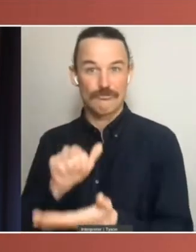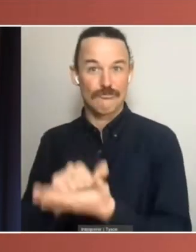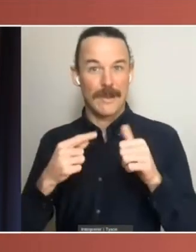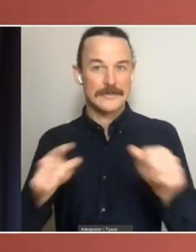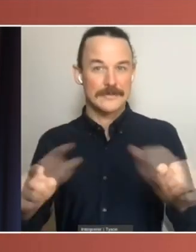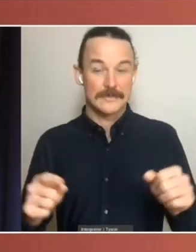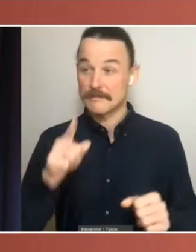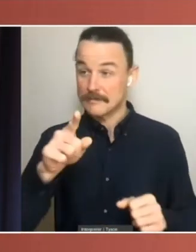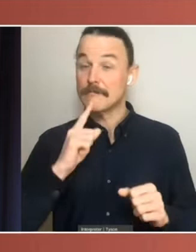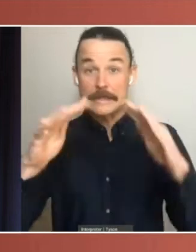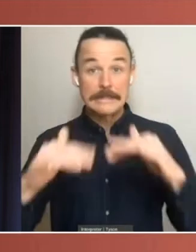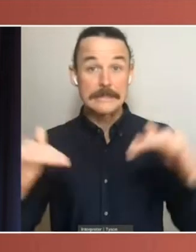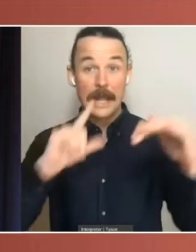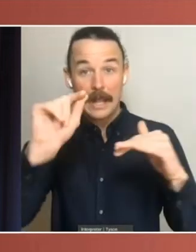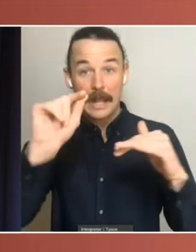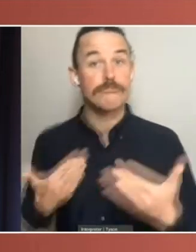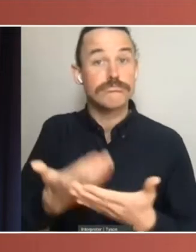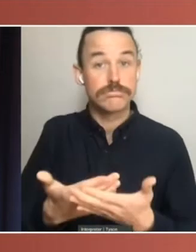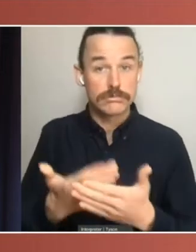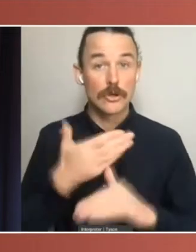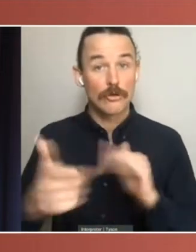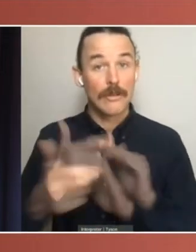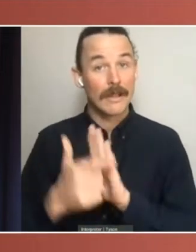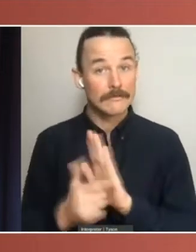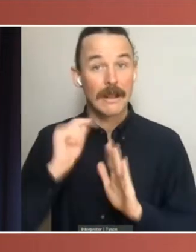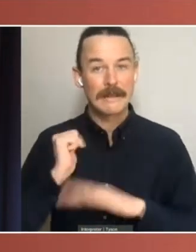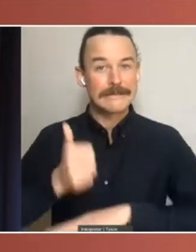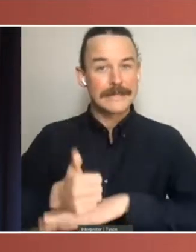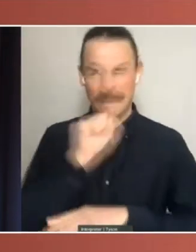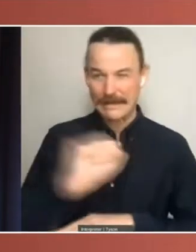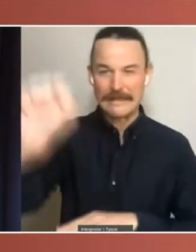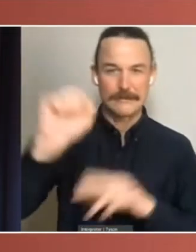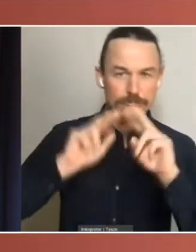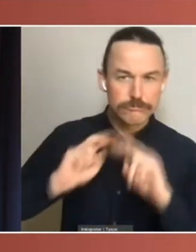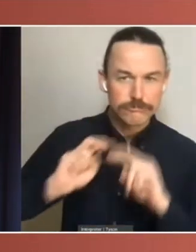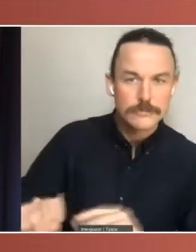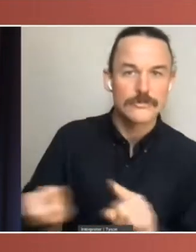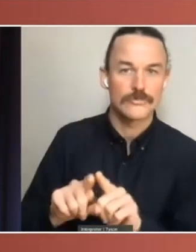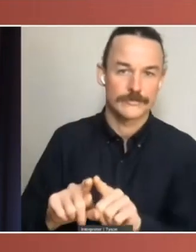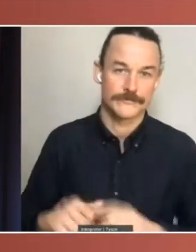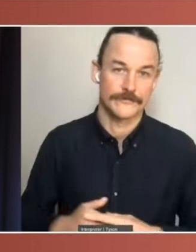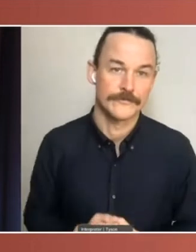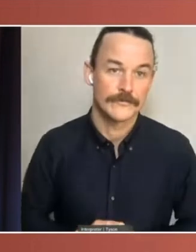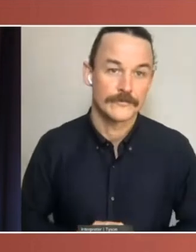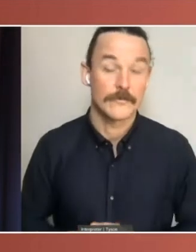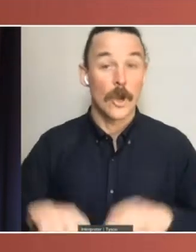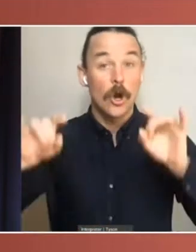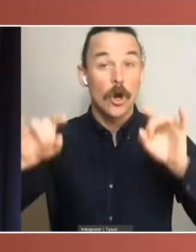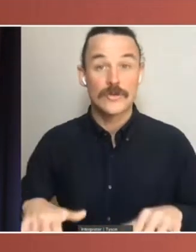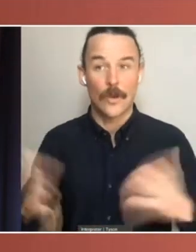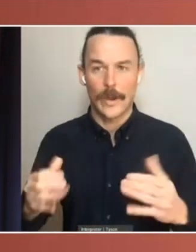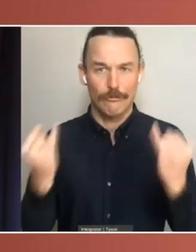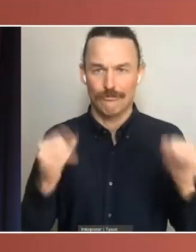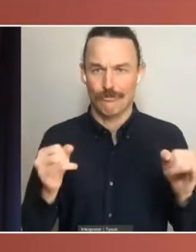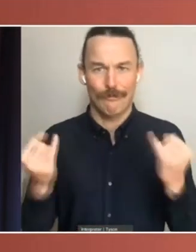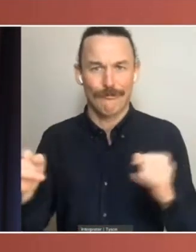new legislation and set up its own inquiries. Where Australians went astray was with three powers that the